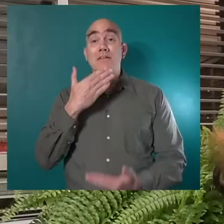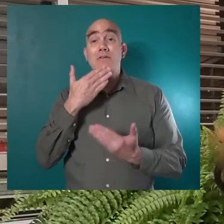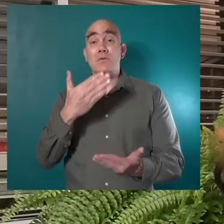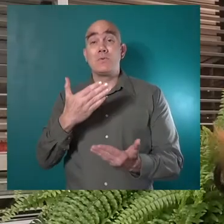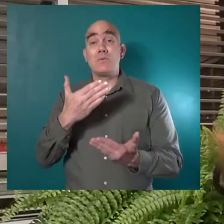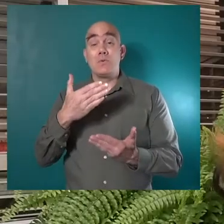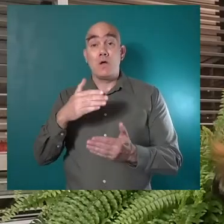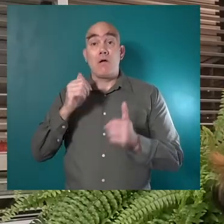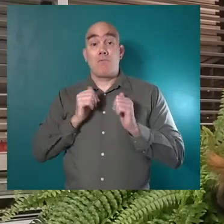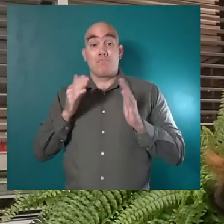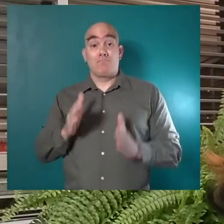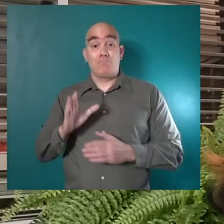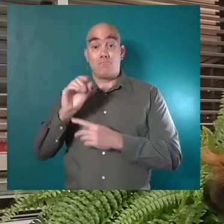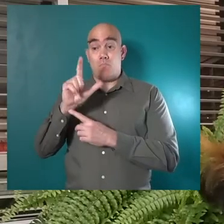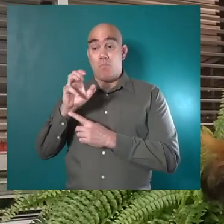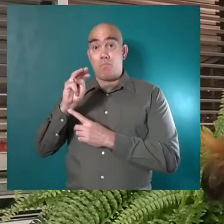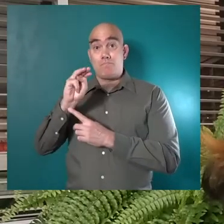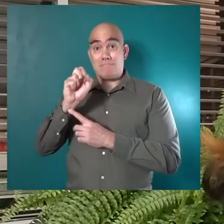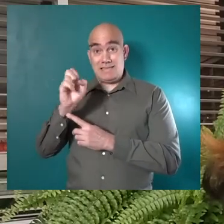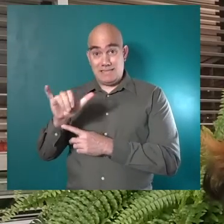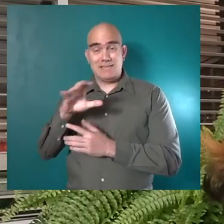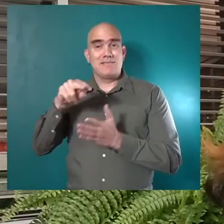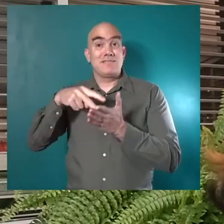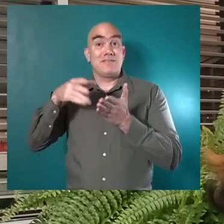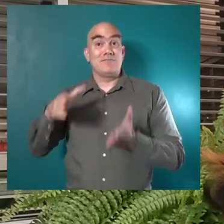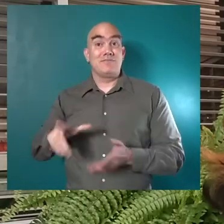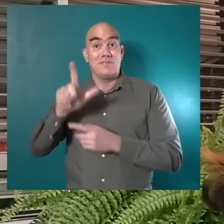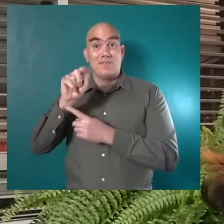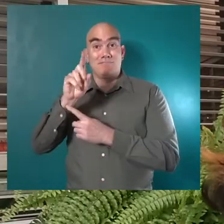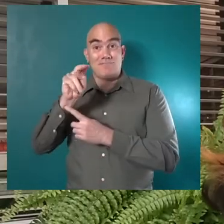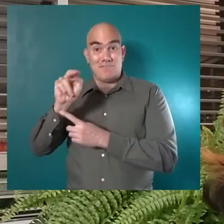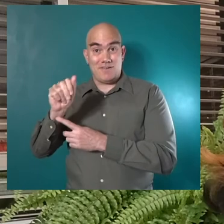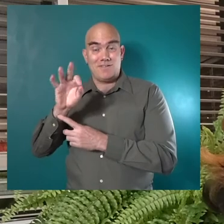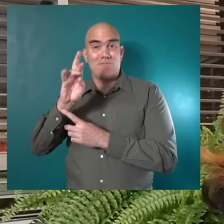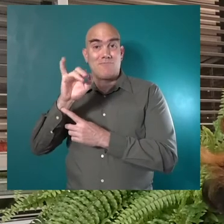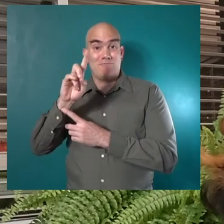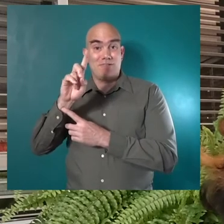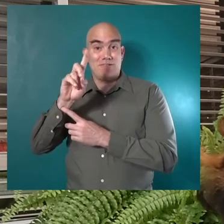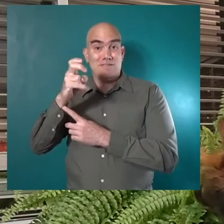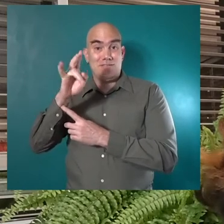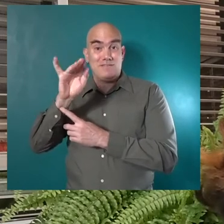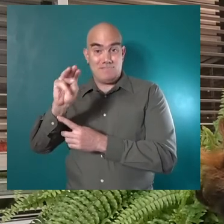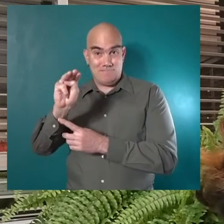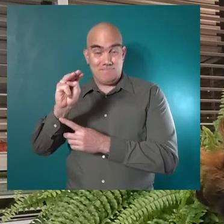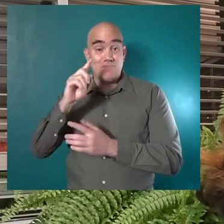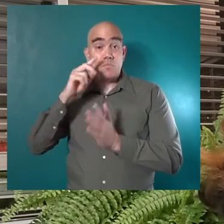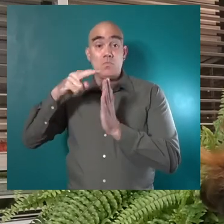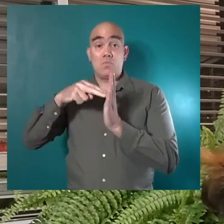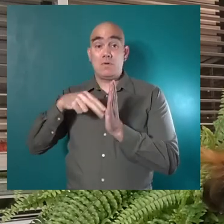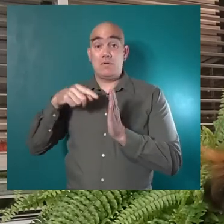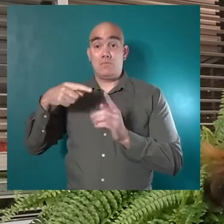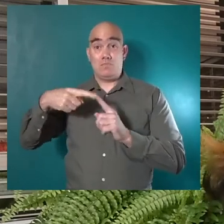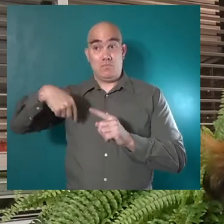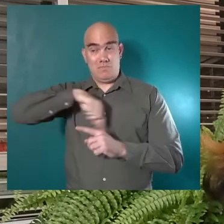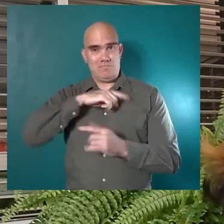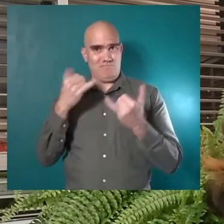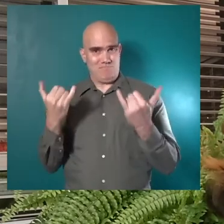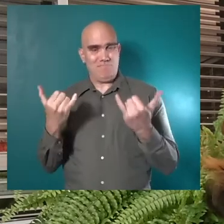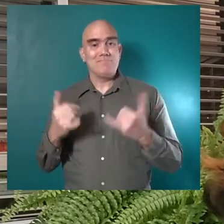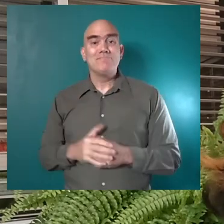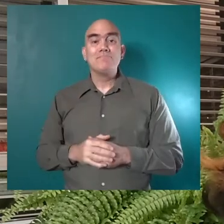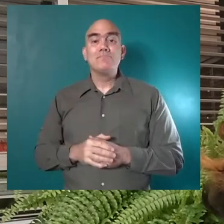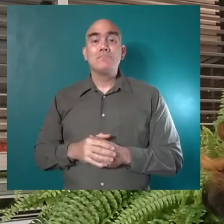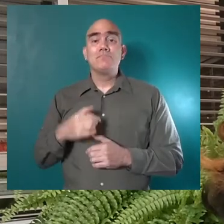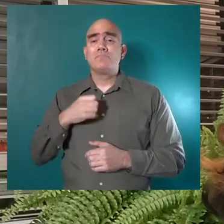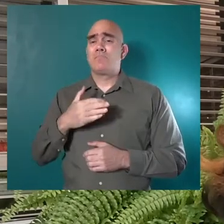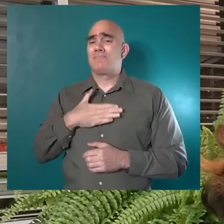Thank you, actor Cole Massey and dancer LaDonna Freethine, for reading to